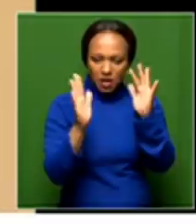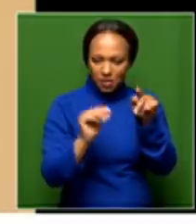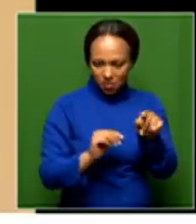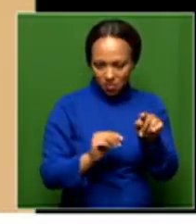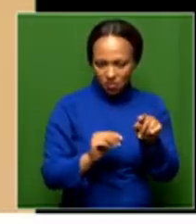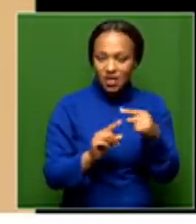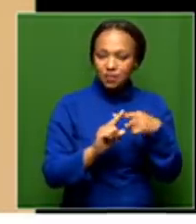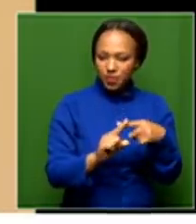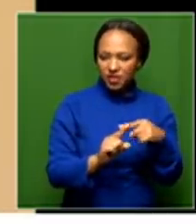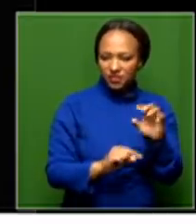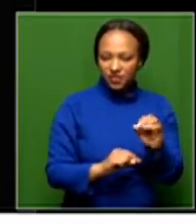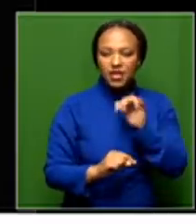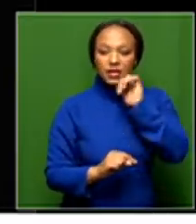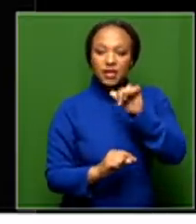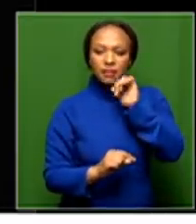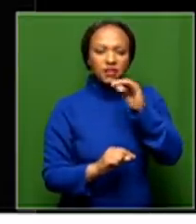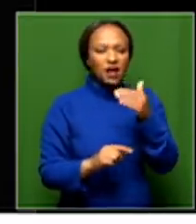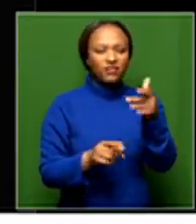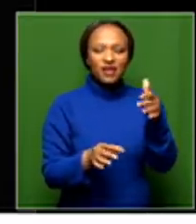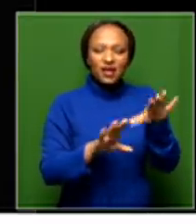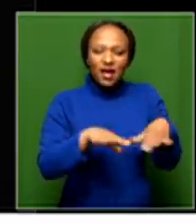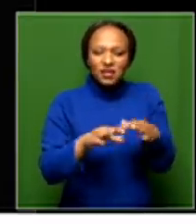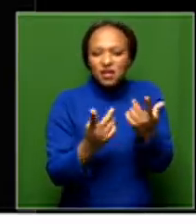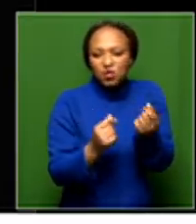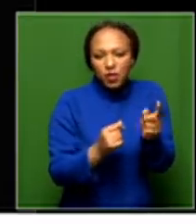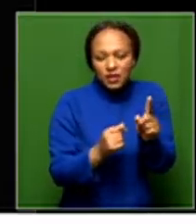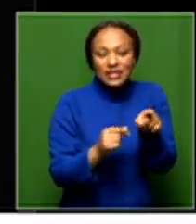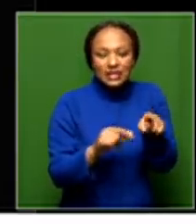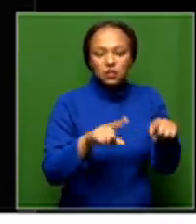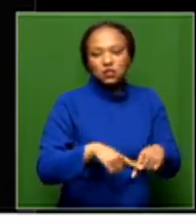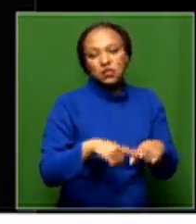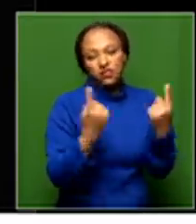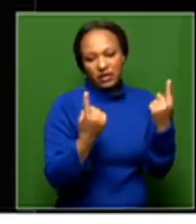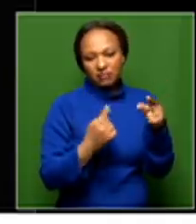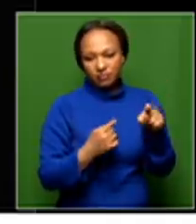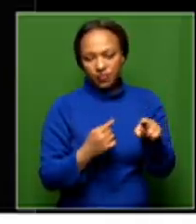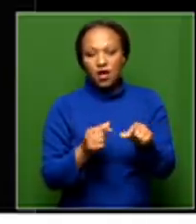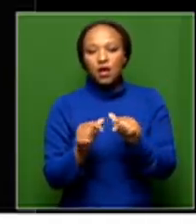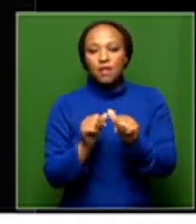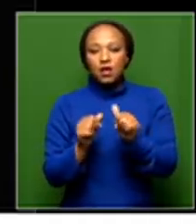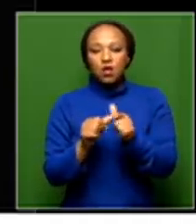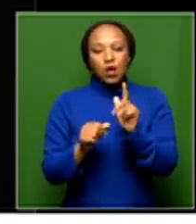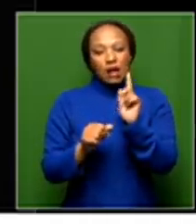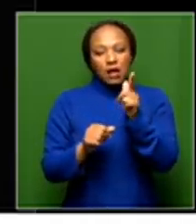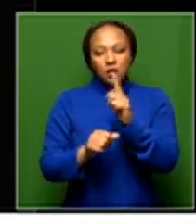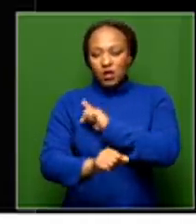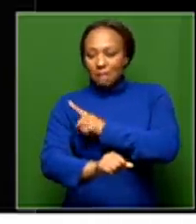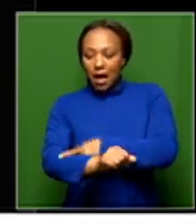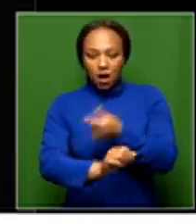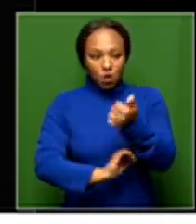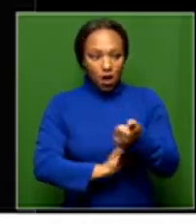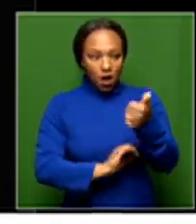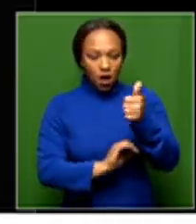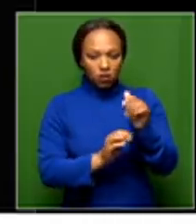it actually takes the action, that's something different, and I believe that it will still be subject to the power dynamics within the party,